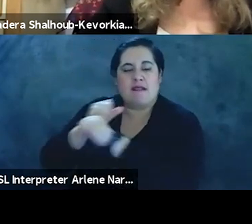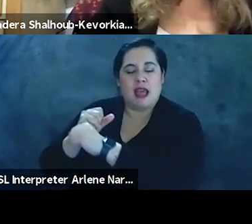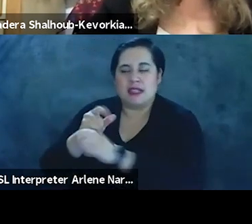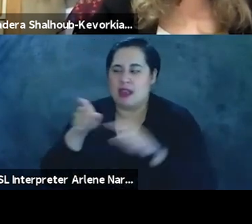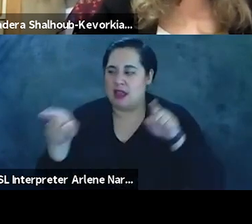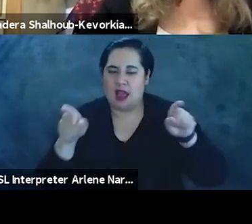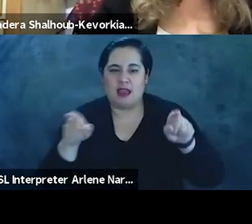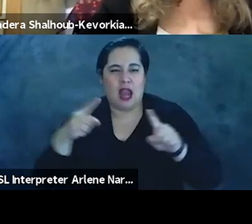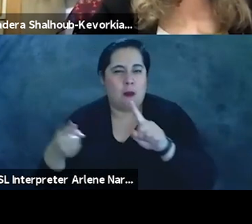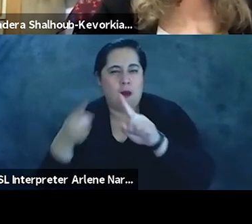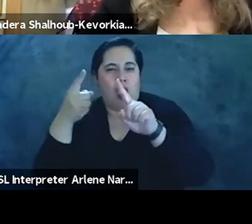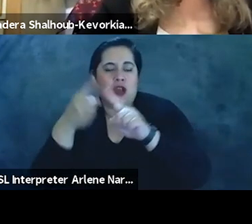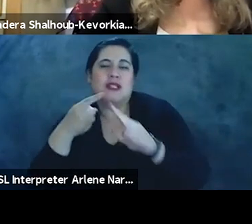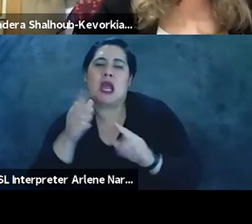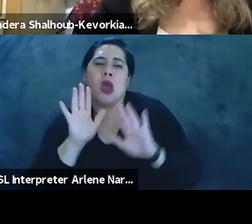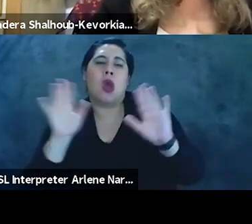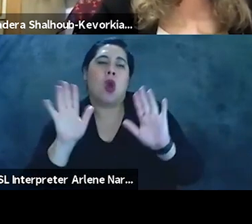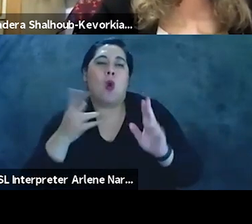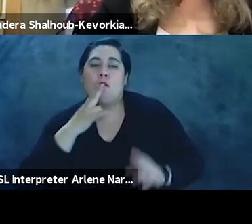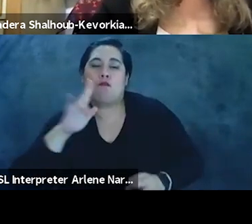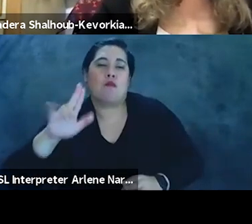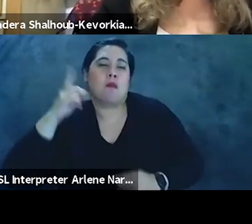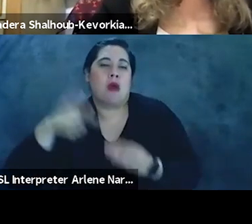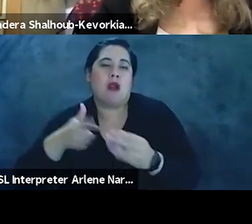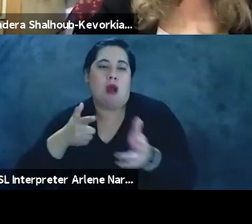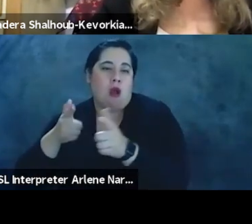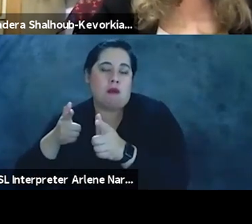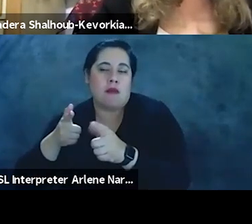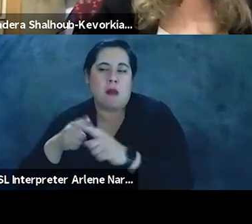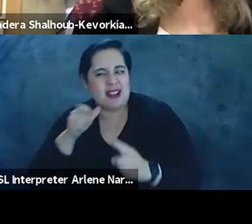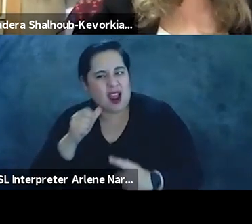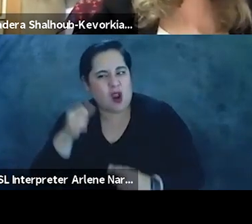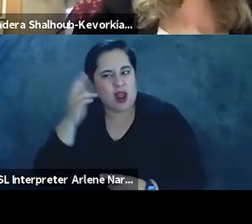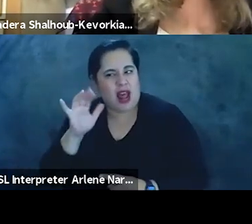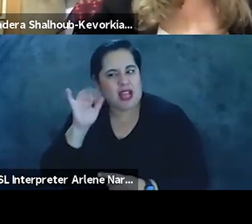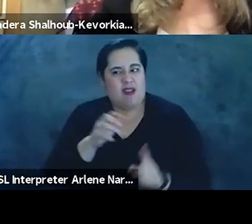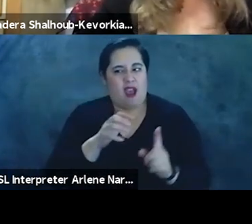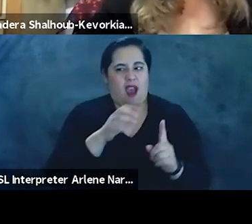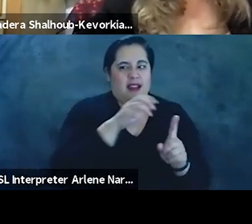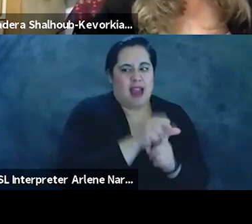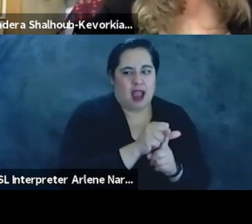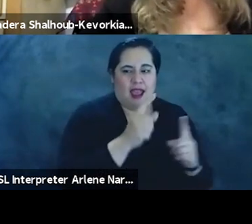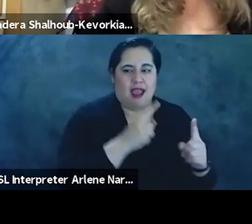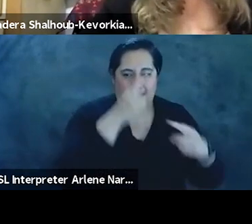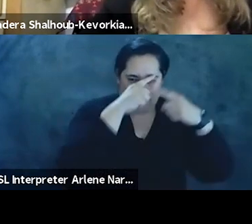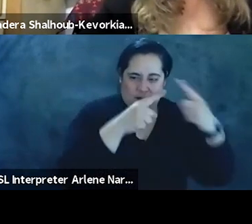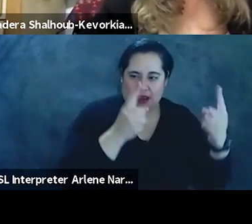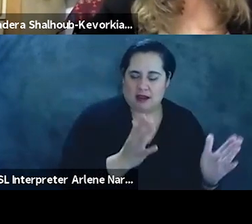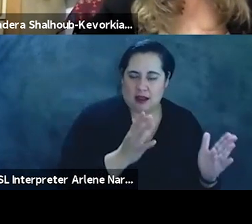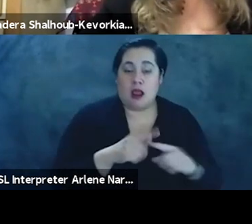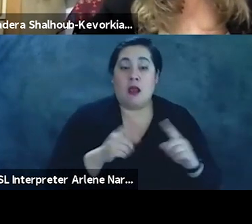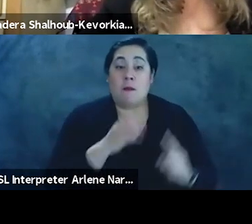aspires to a purity of arms, even if it cannot always realize that purity, given the tactics of its enemy. And as Palestinians